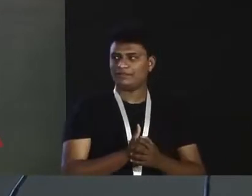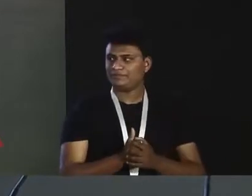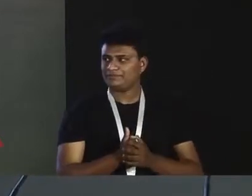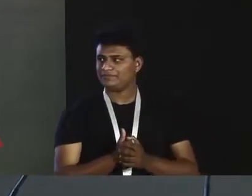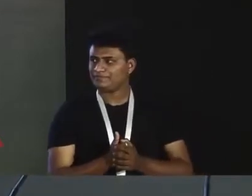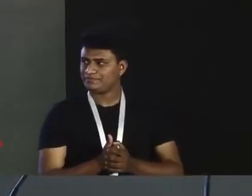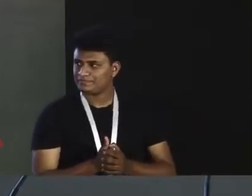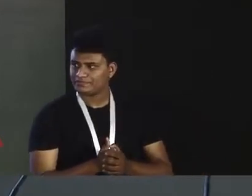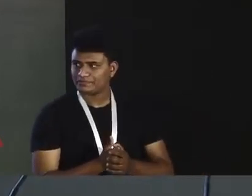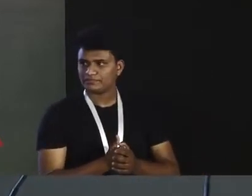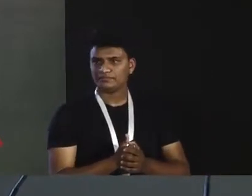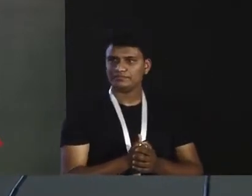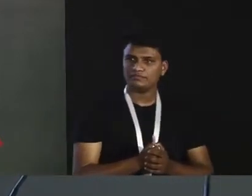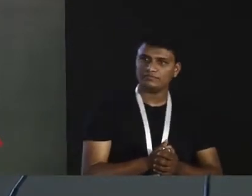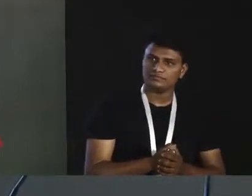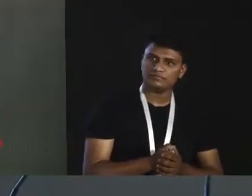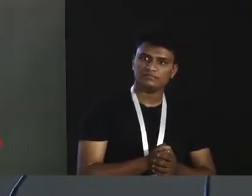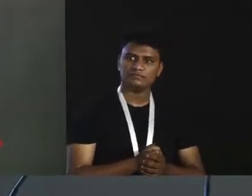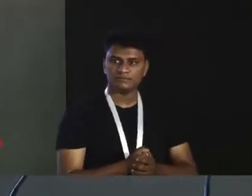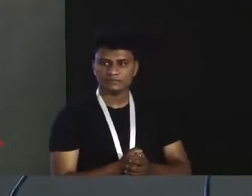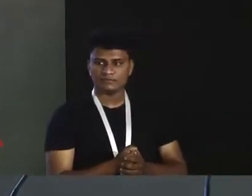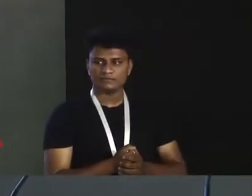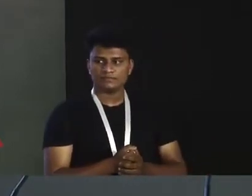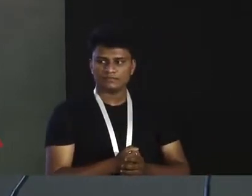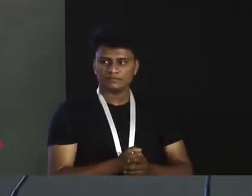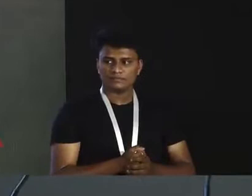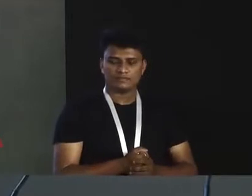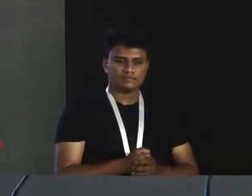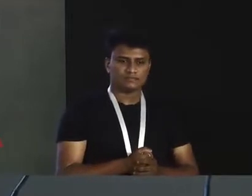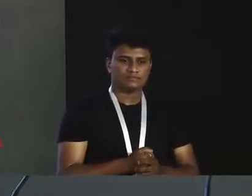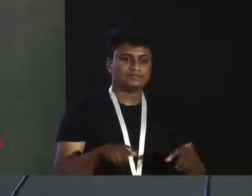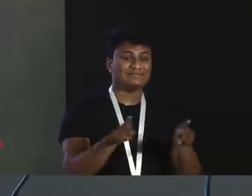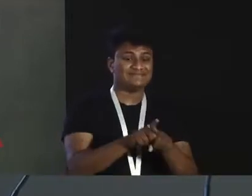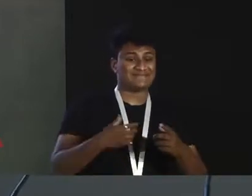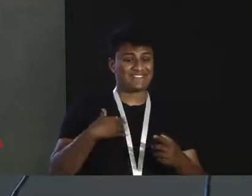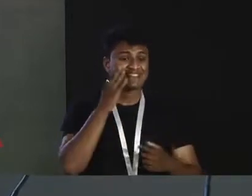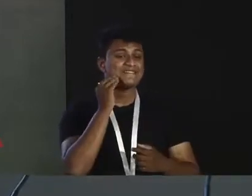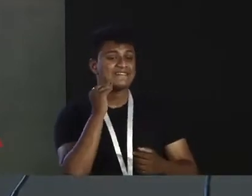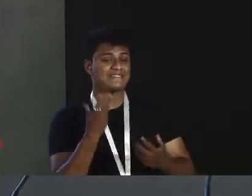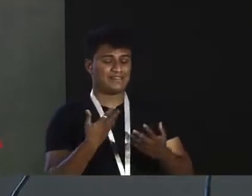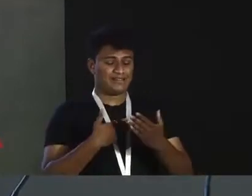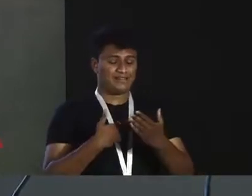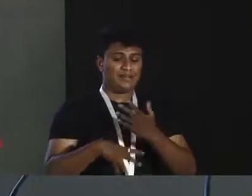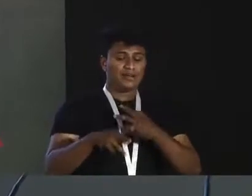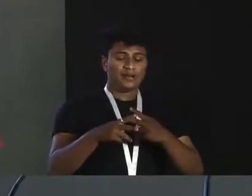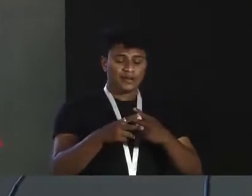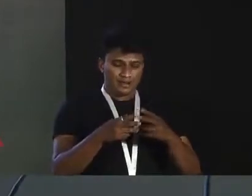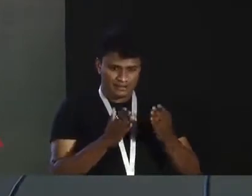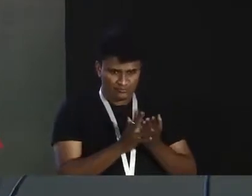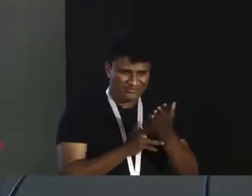impulses that the brain gets when it experiences organic vision through your eyes.